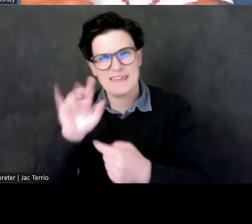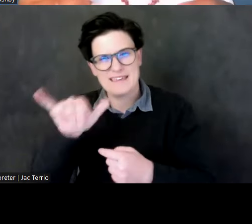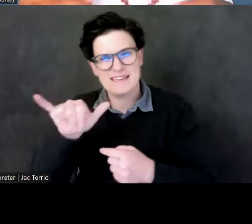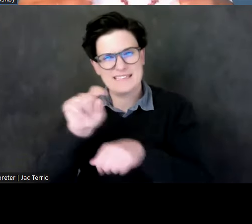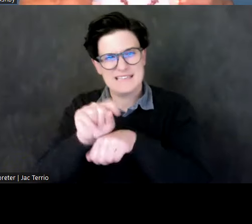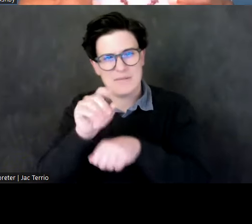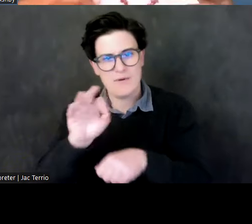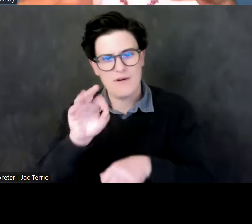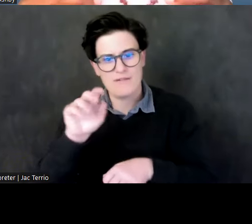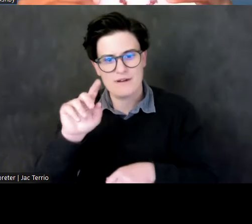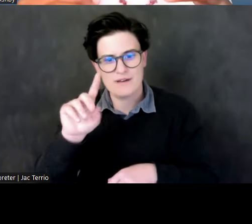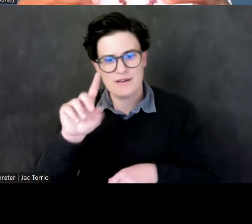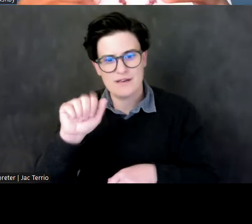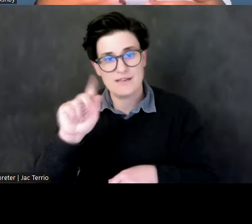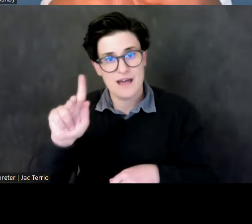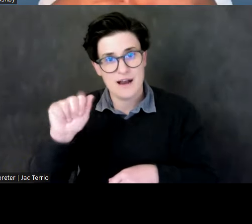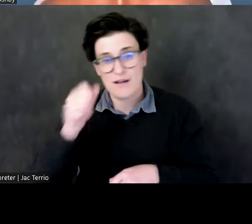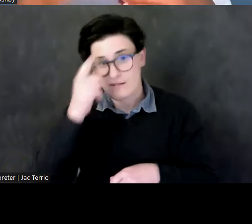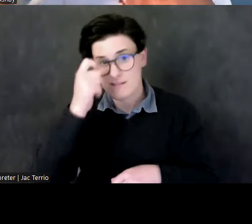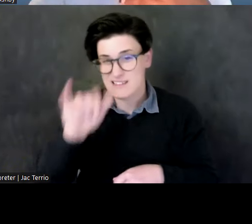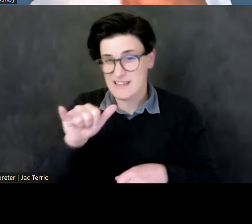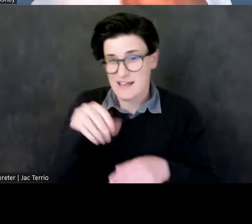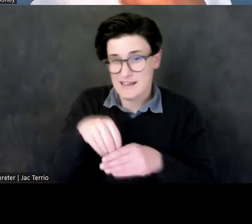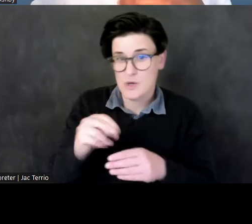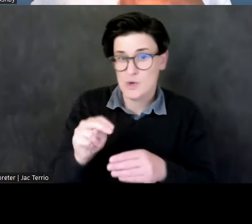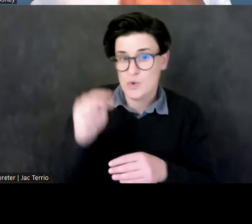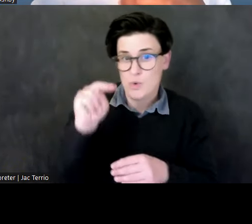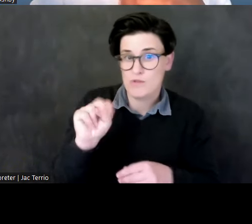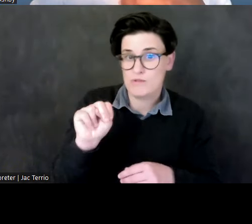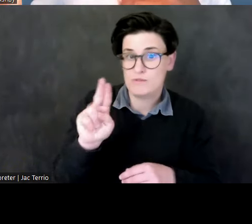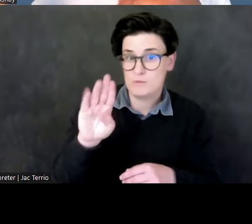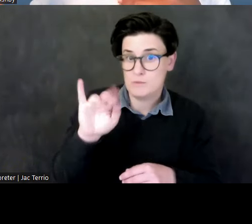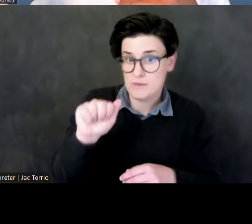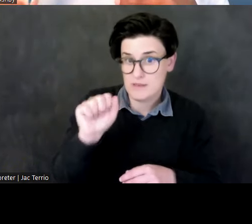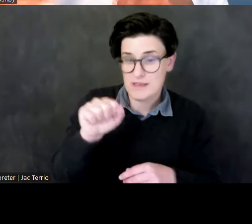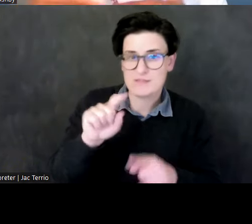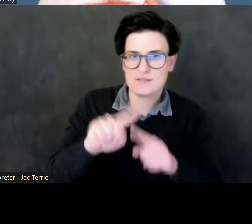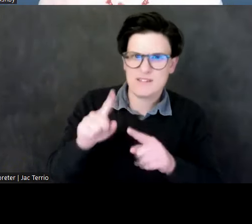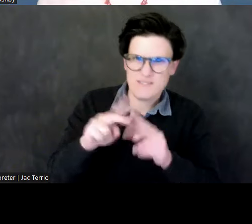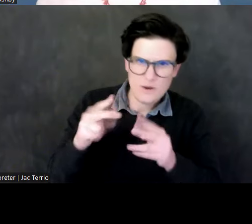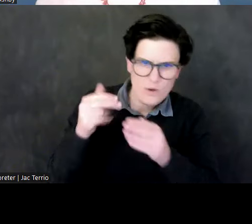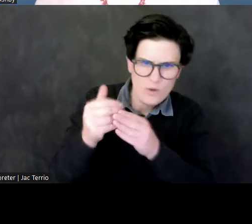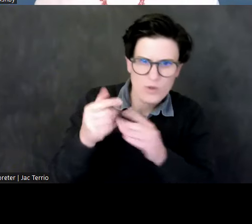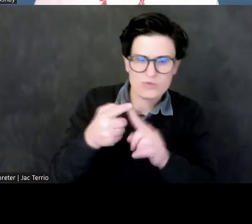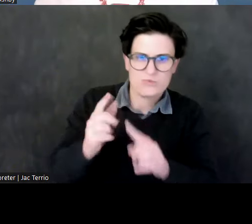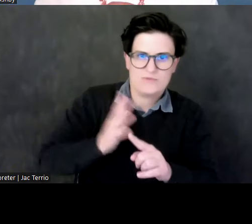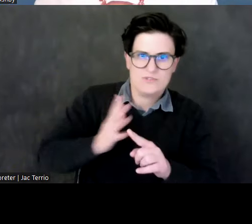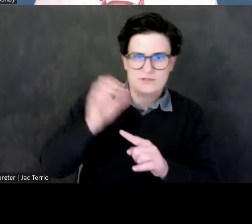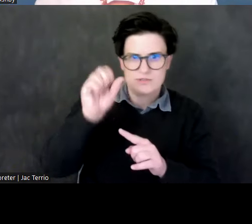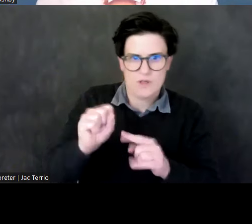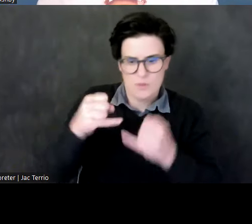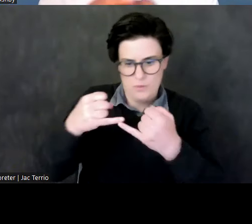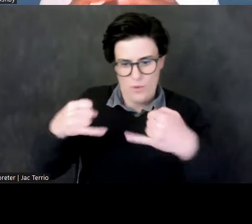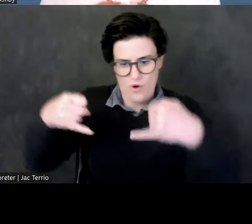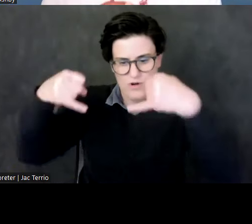is located in northern Nubia, is extremely close to the official southern border of Egypt at the first